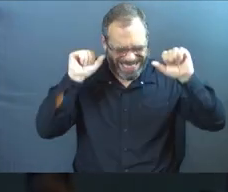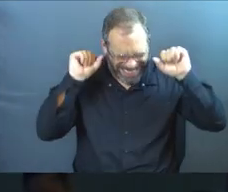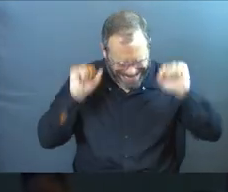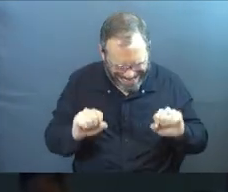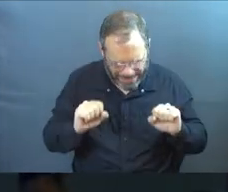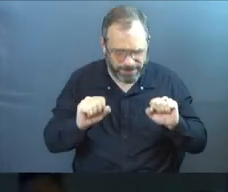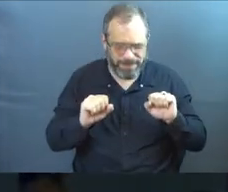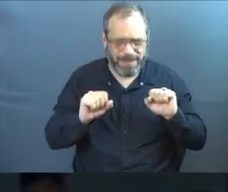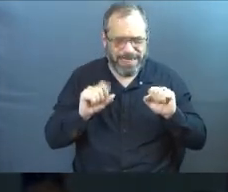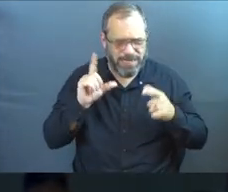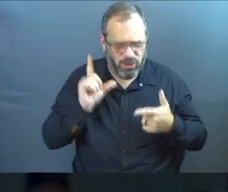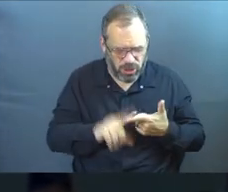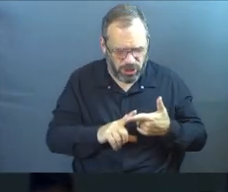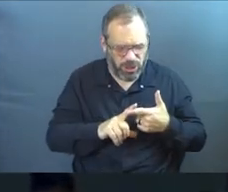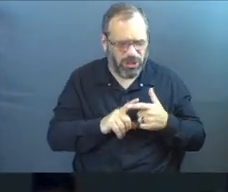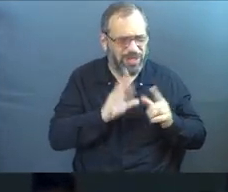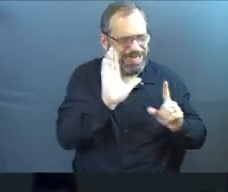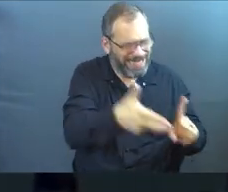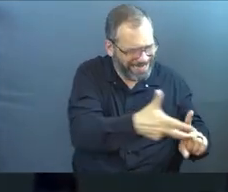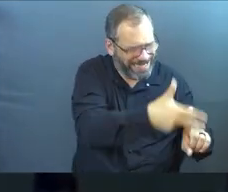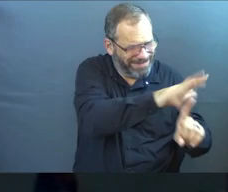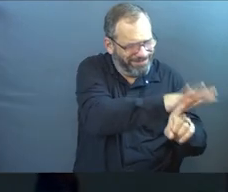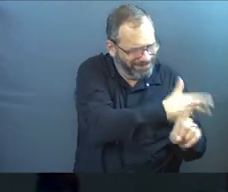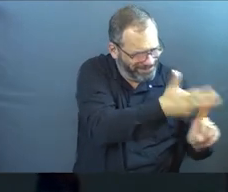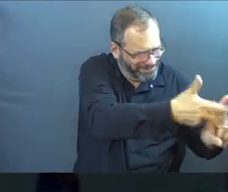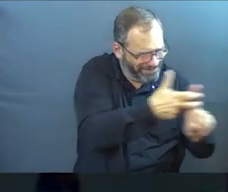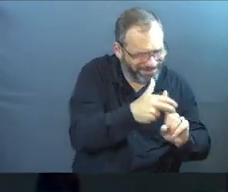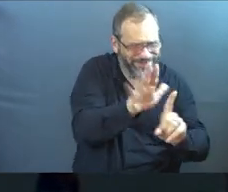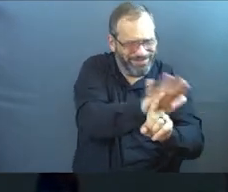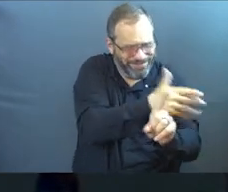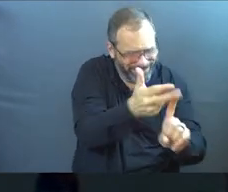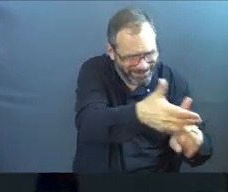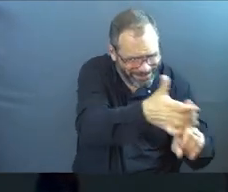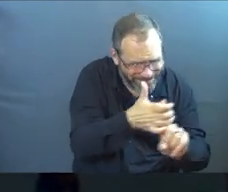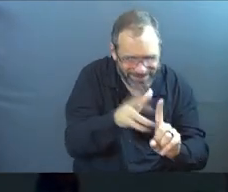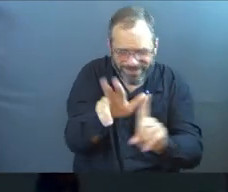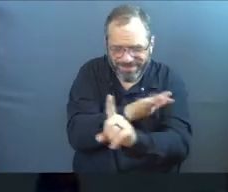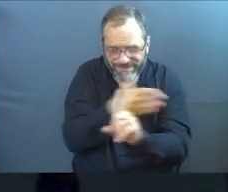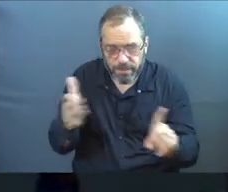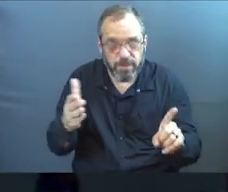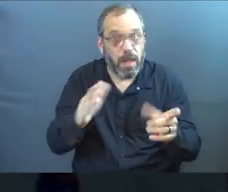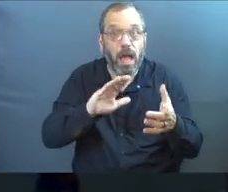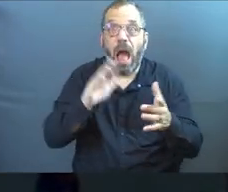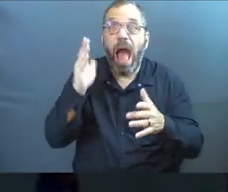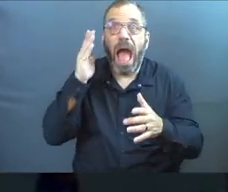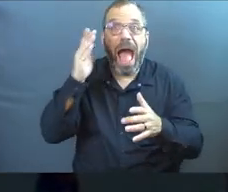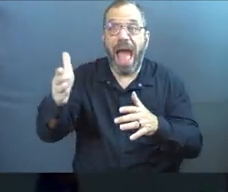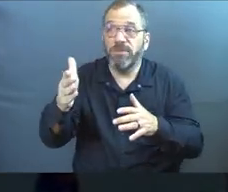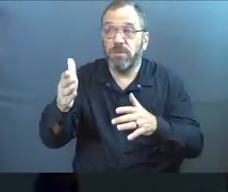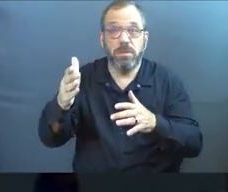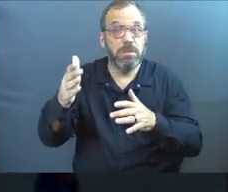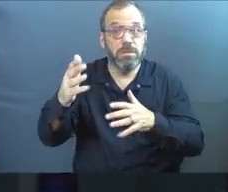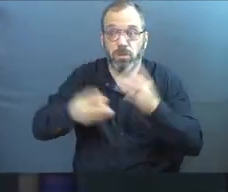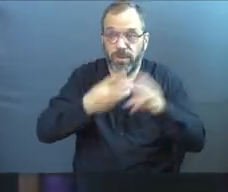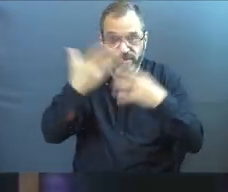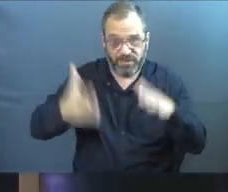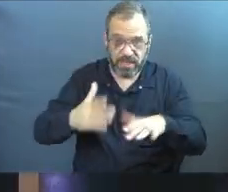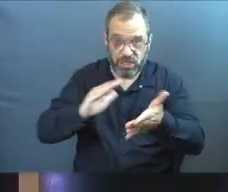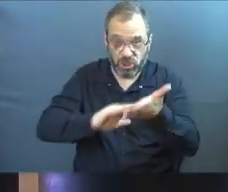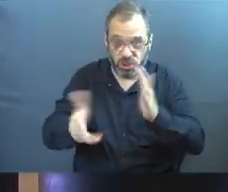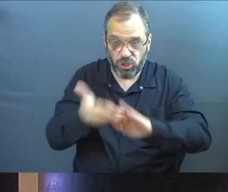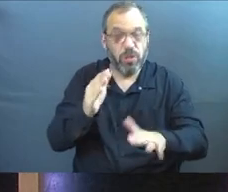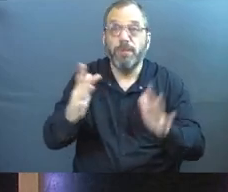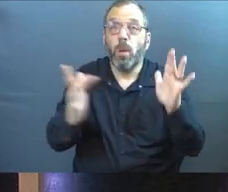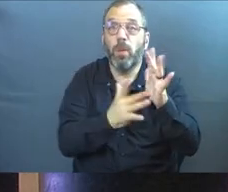to draw as many as I can. There will be no excuses left on the table. Not only did